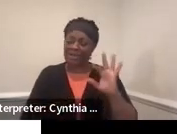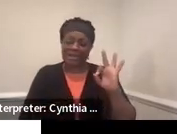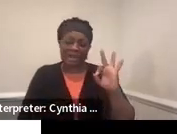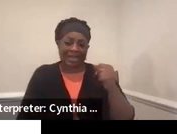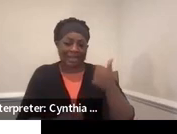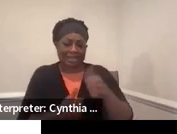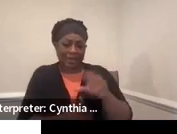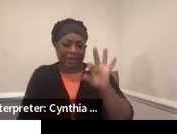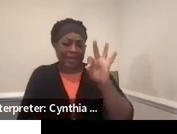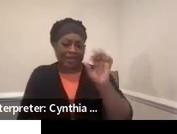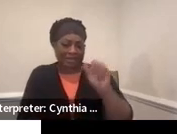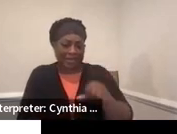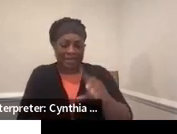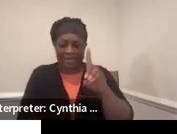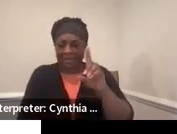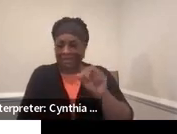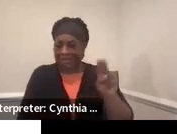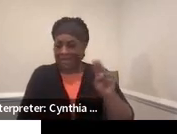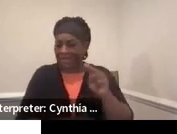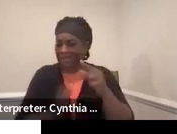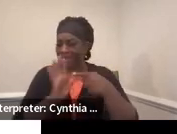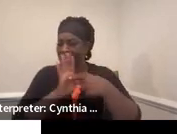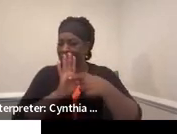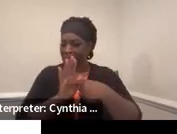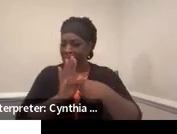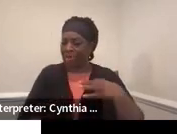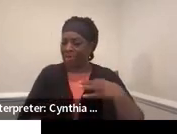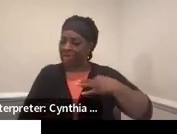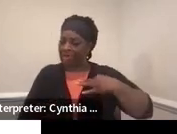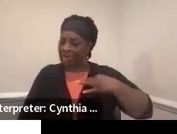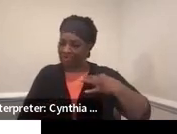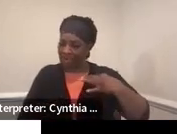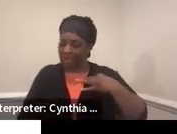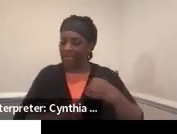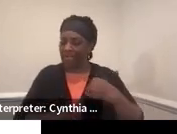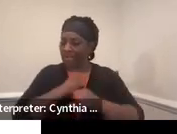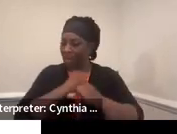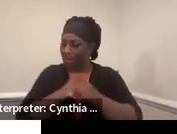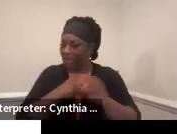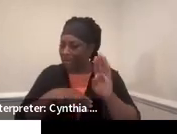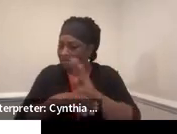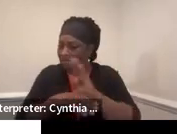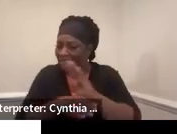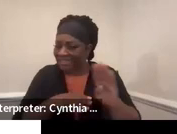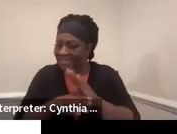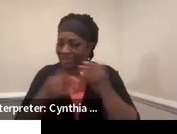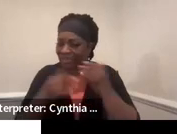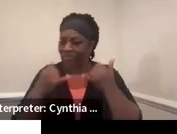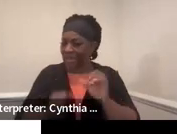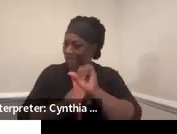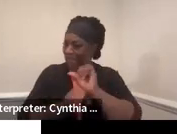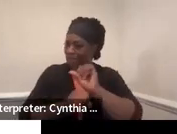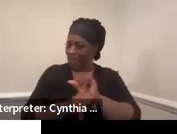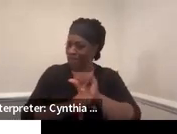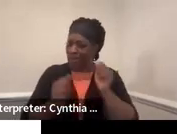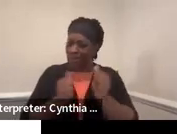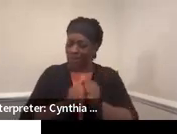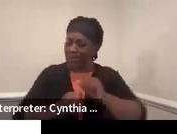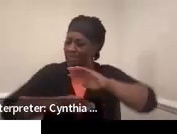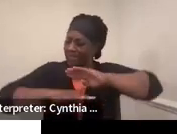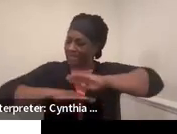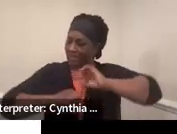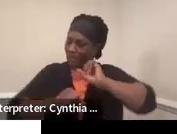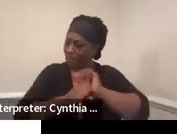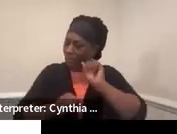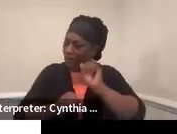So we have Dan's example here. He volunteered at a marketing business. He's currently employed with Satisfactory Employment